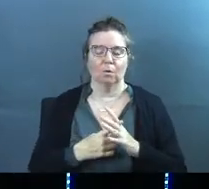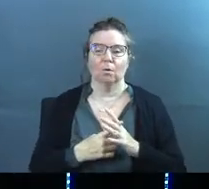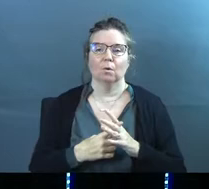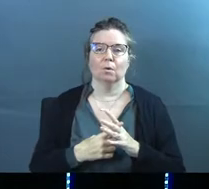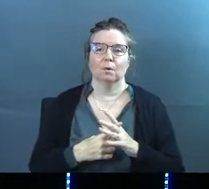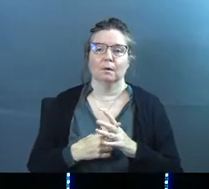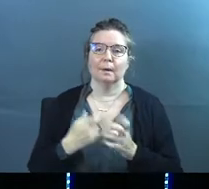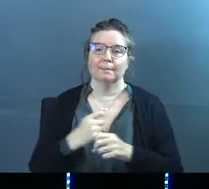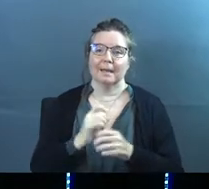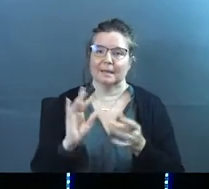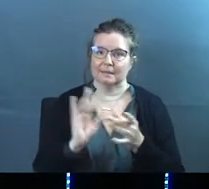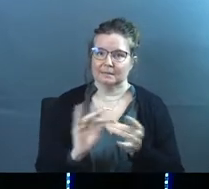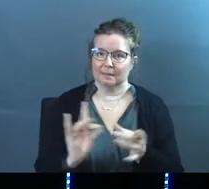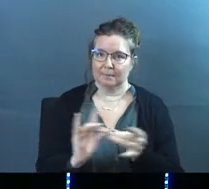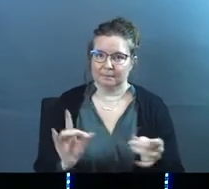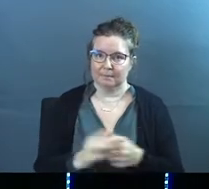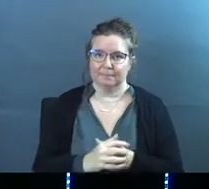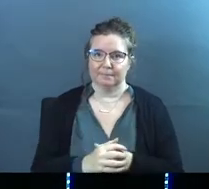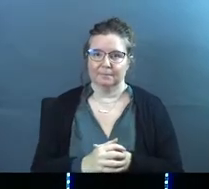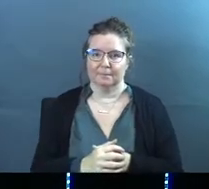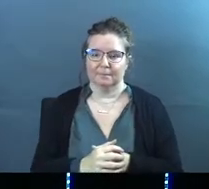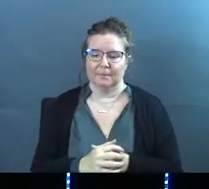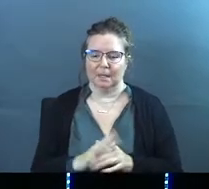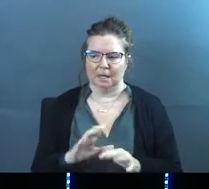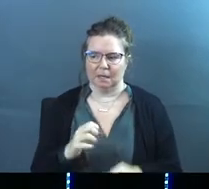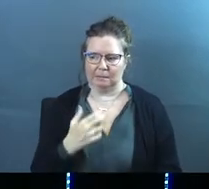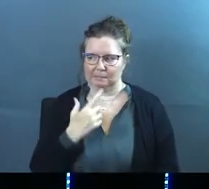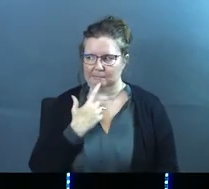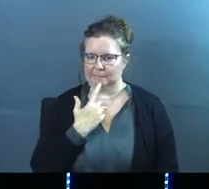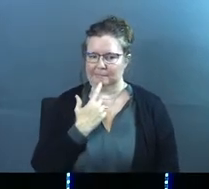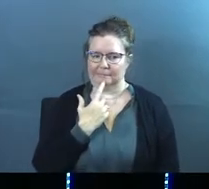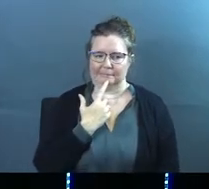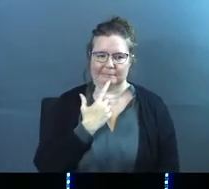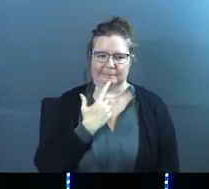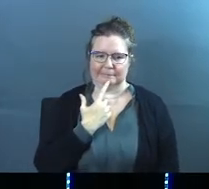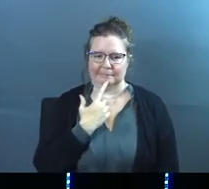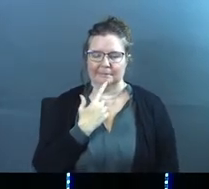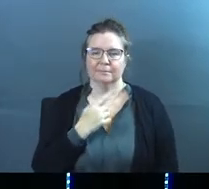making a statement, okay? You're like, oh my goodness.